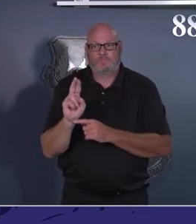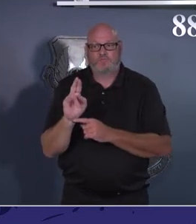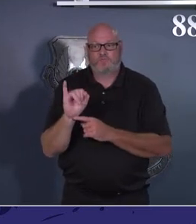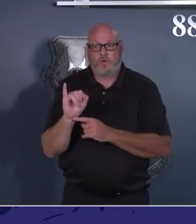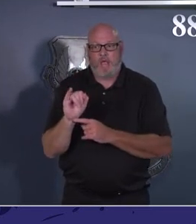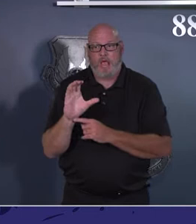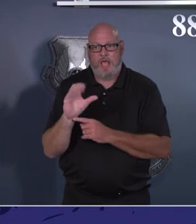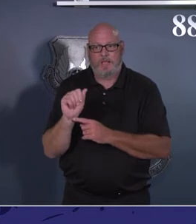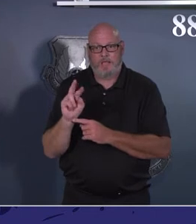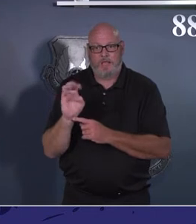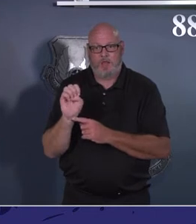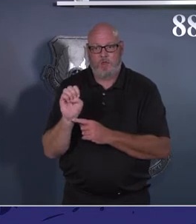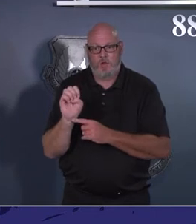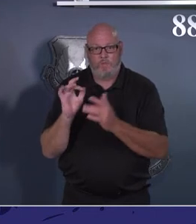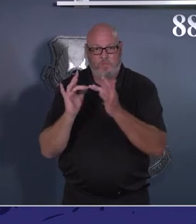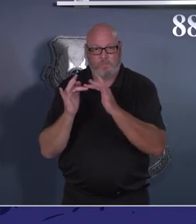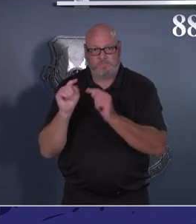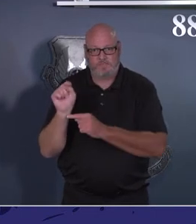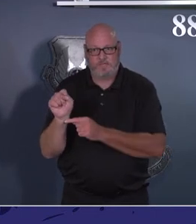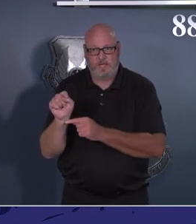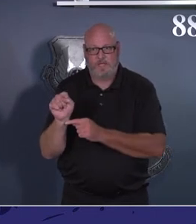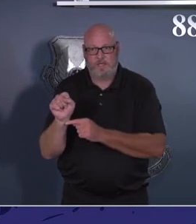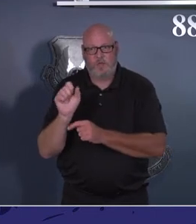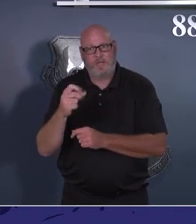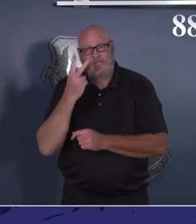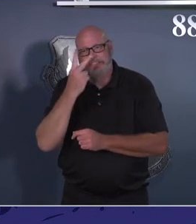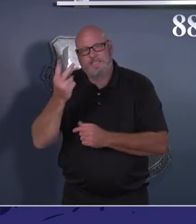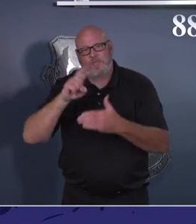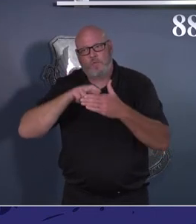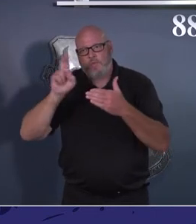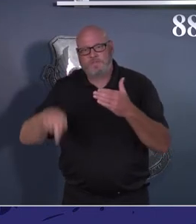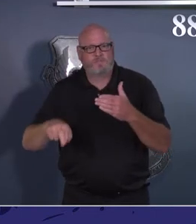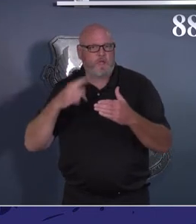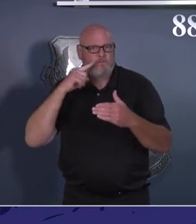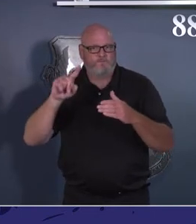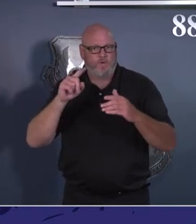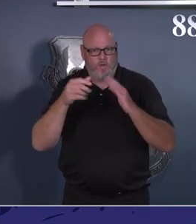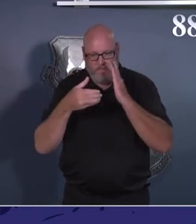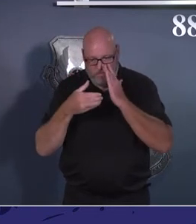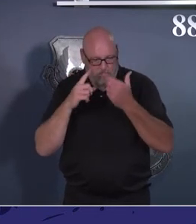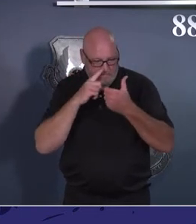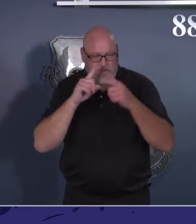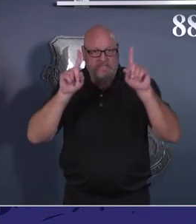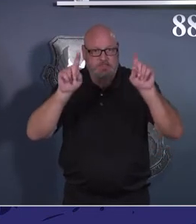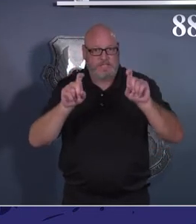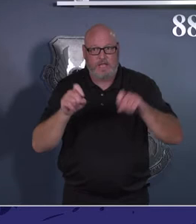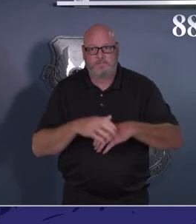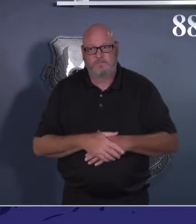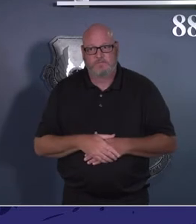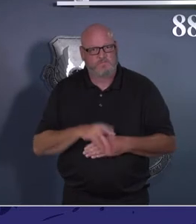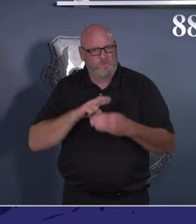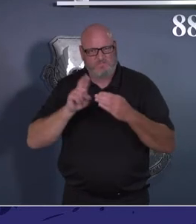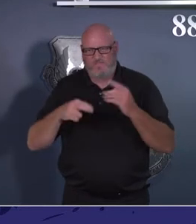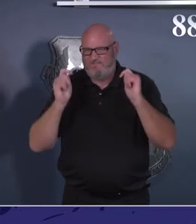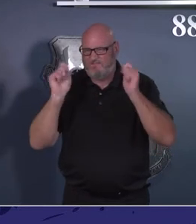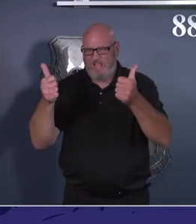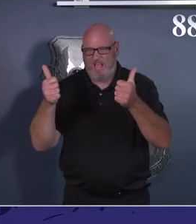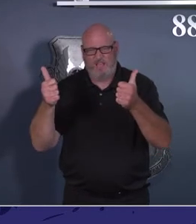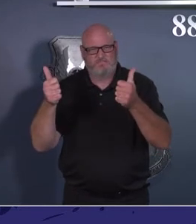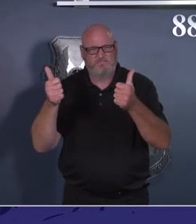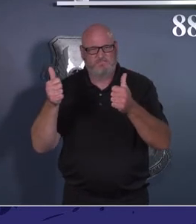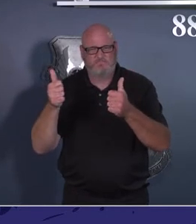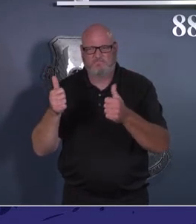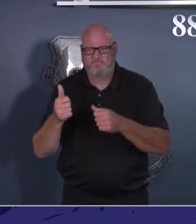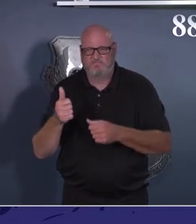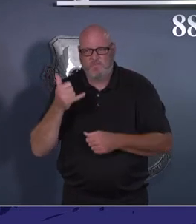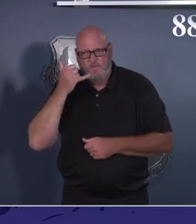so you can see what your result is as soon as it's ready. You can access it even easy from your smartphone. So, please